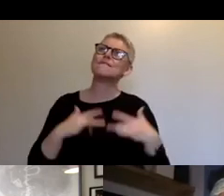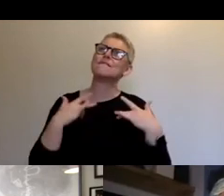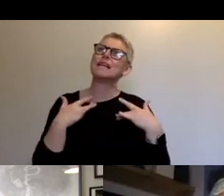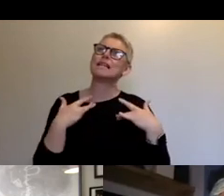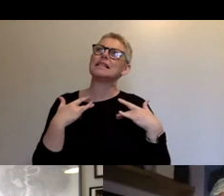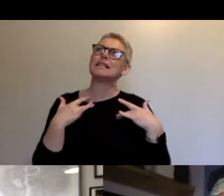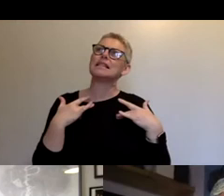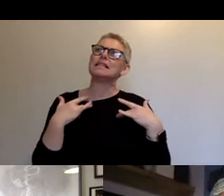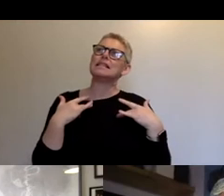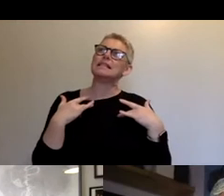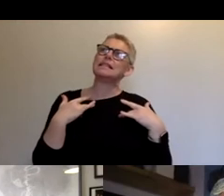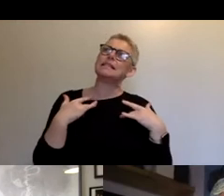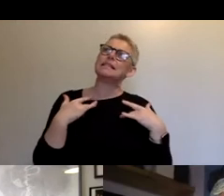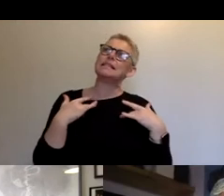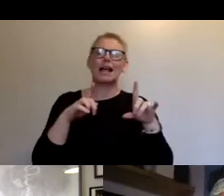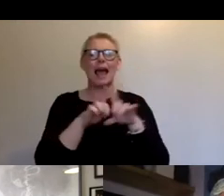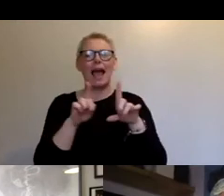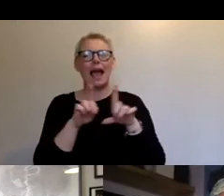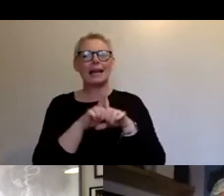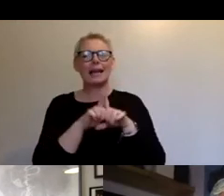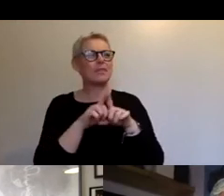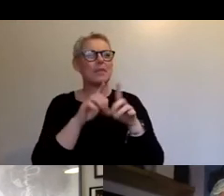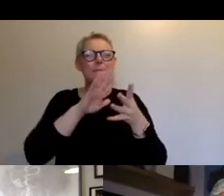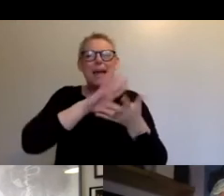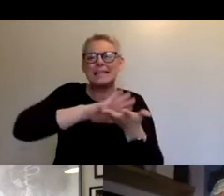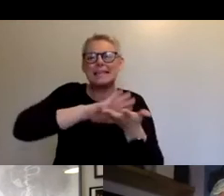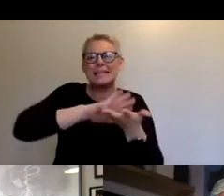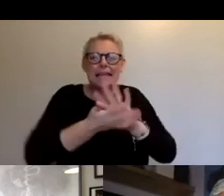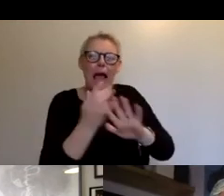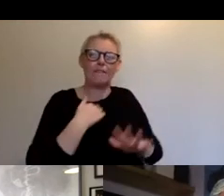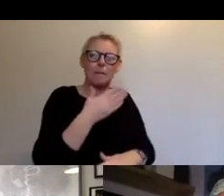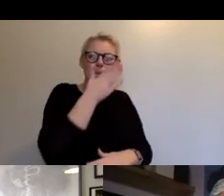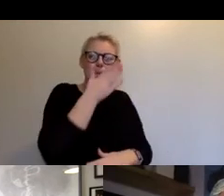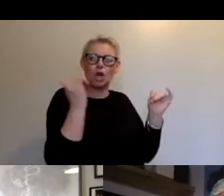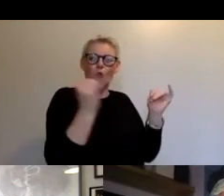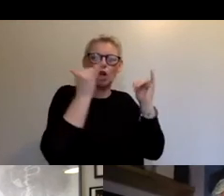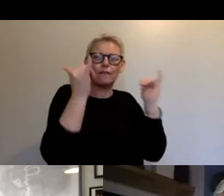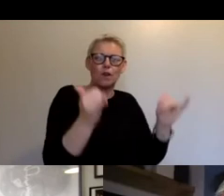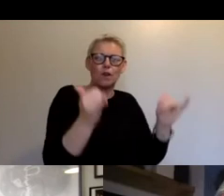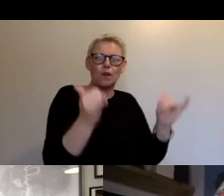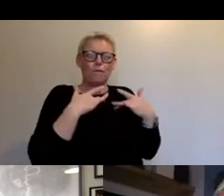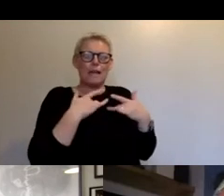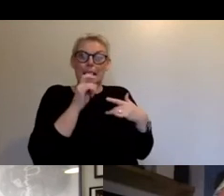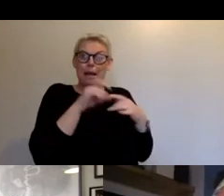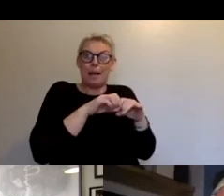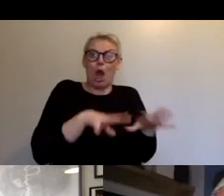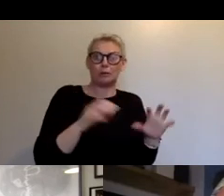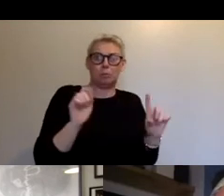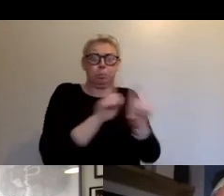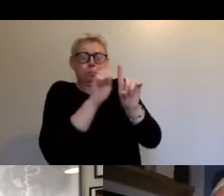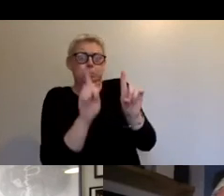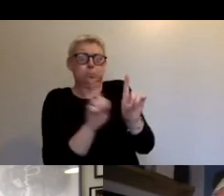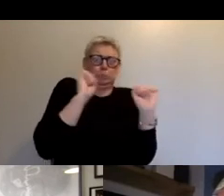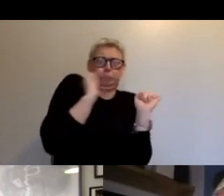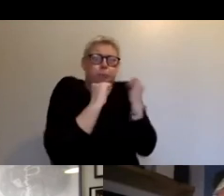get, uh, um, you know, if, when I've been to St. Paul's carnival, like getting a bit lost and bumping into people and,